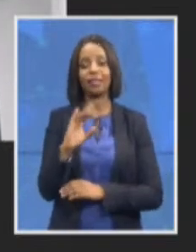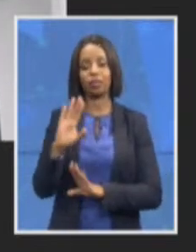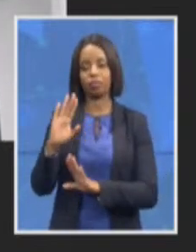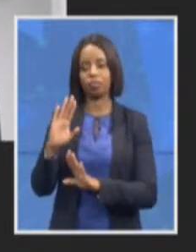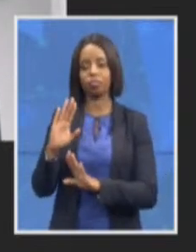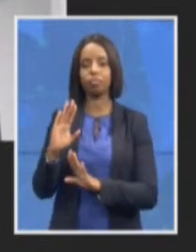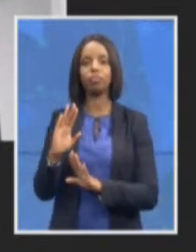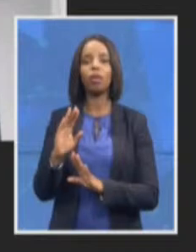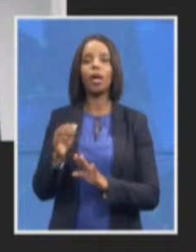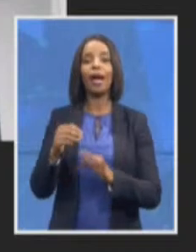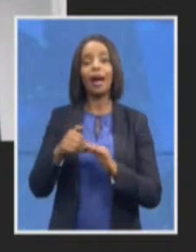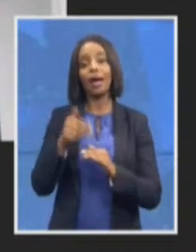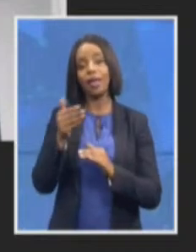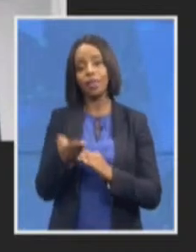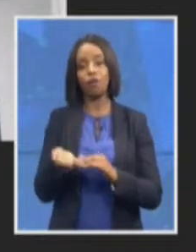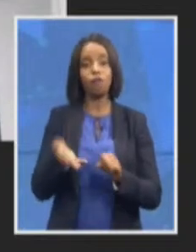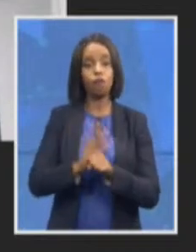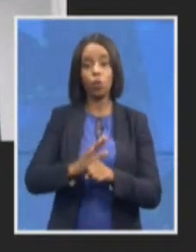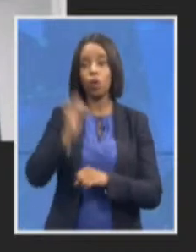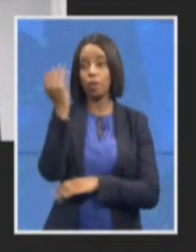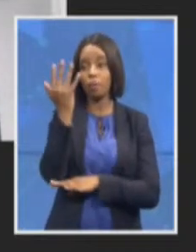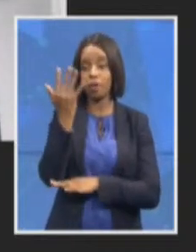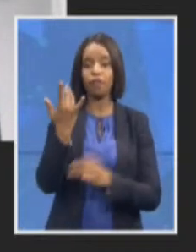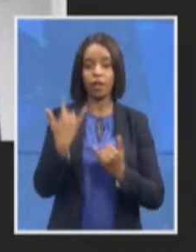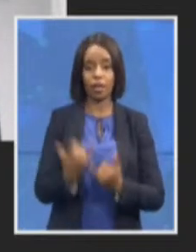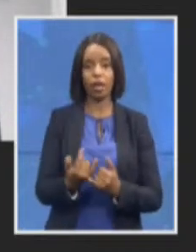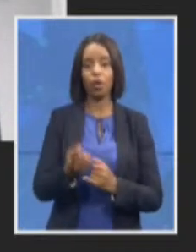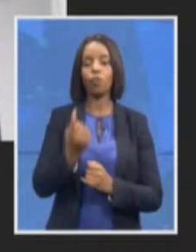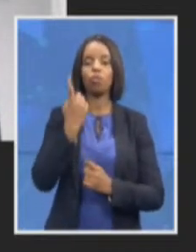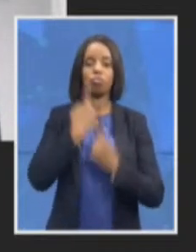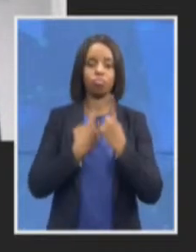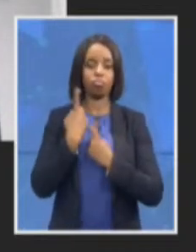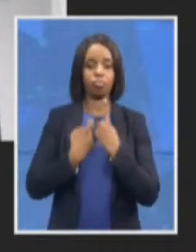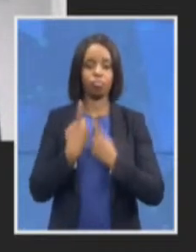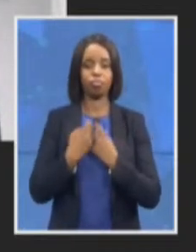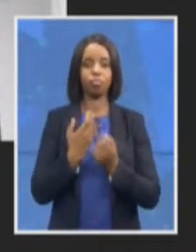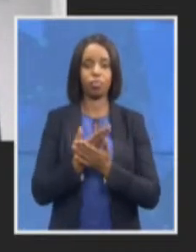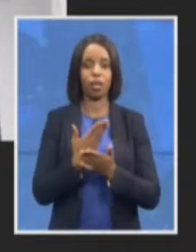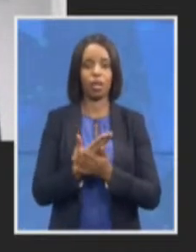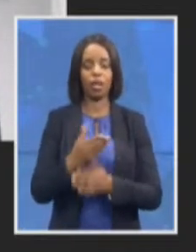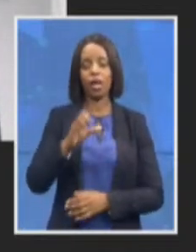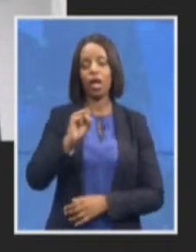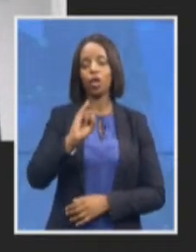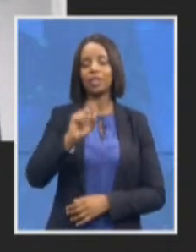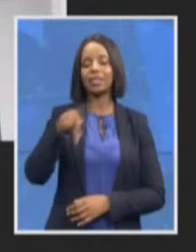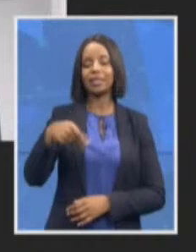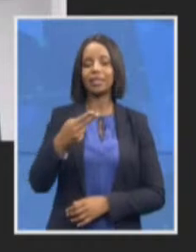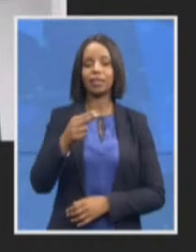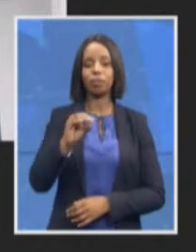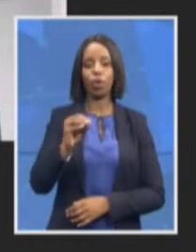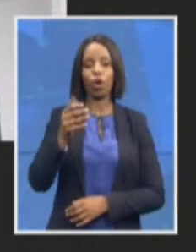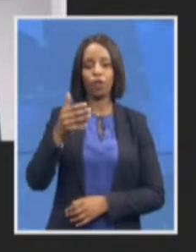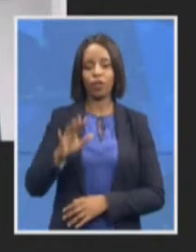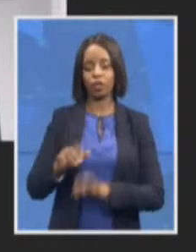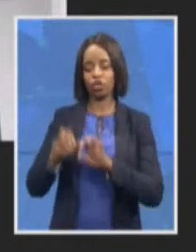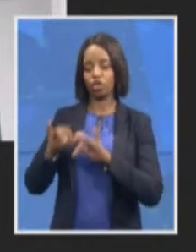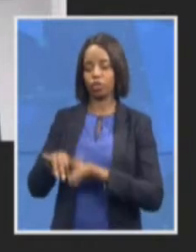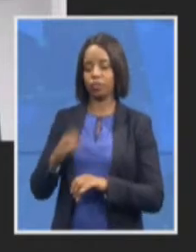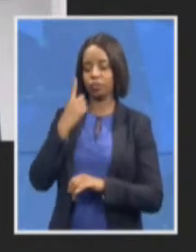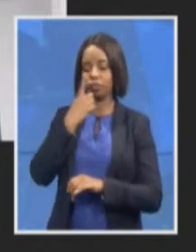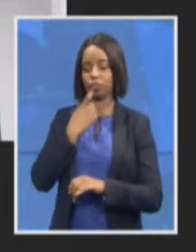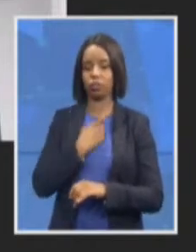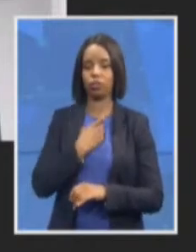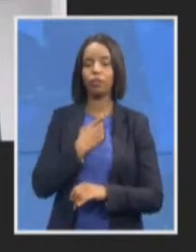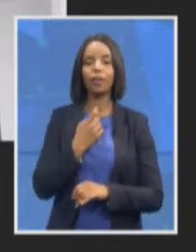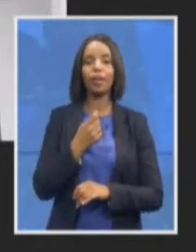Sondo came through because he couldn't he couldn't speak his question is has the ID successfully prosecuted any case since it